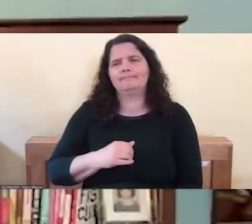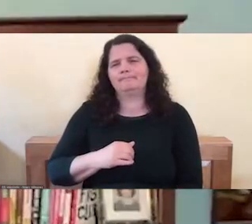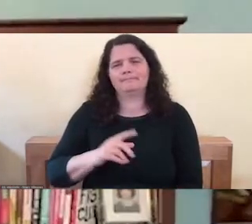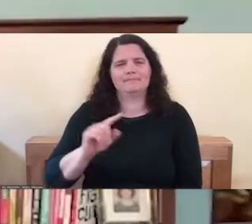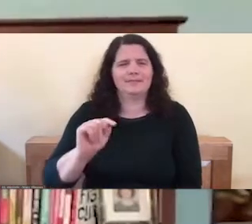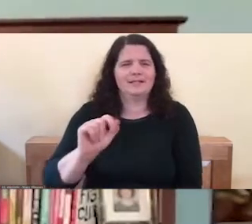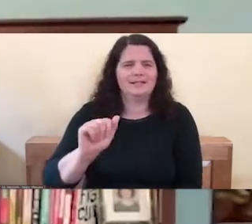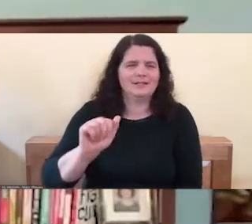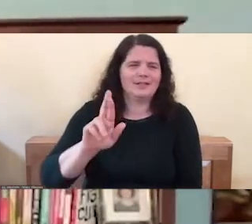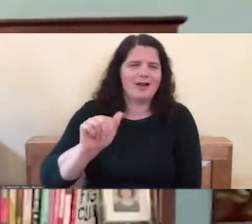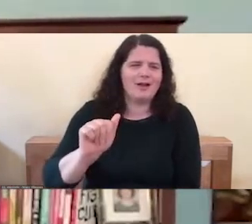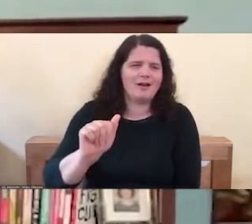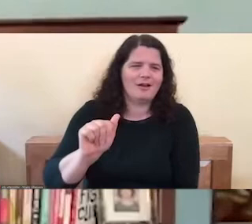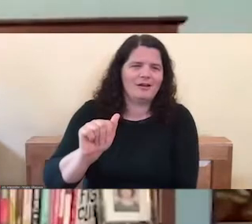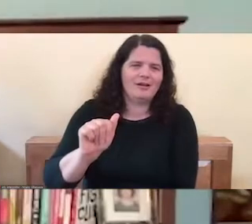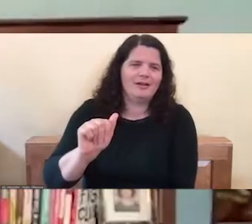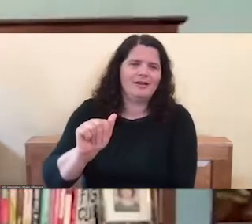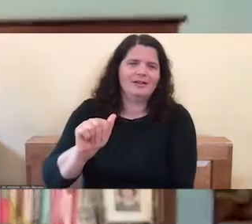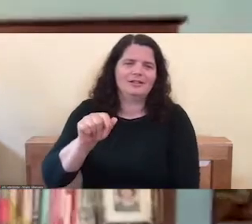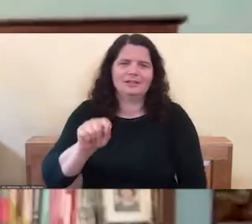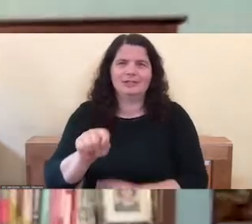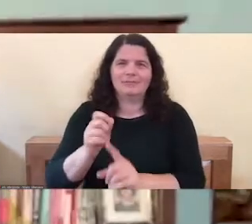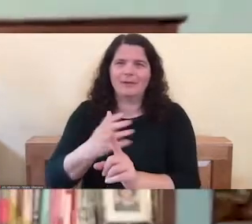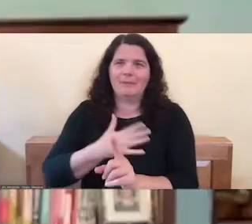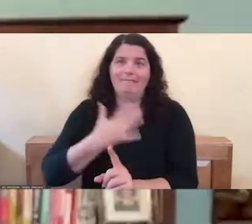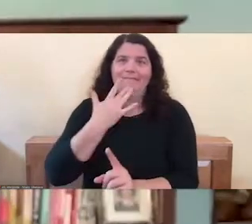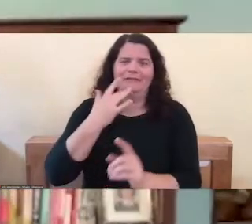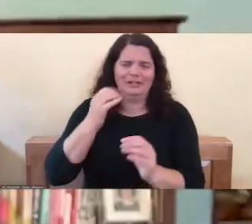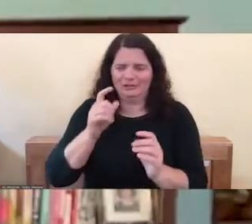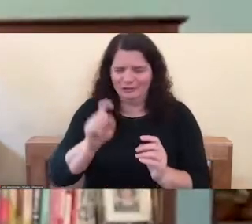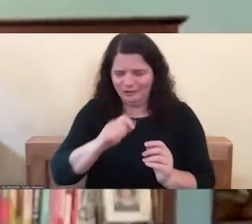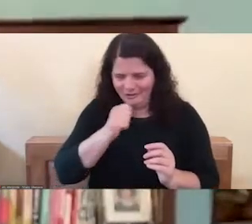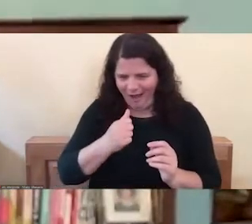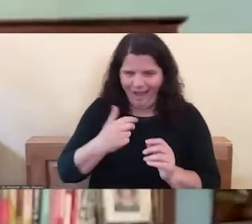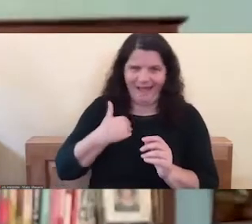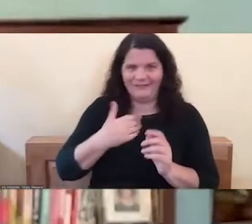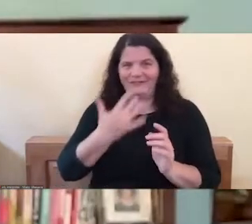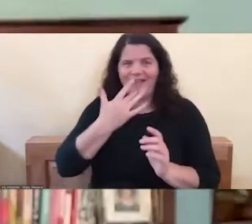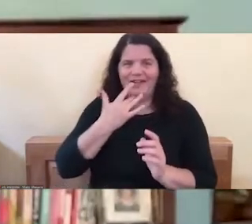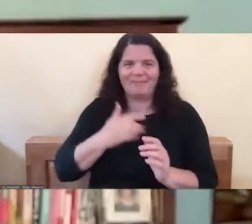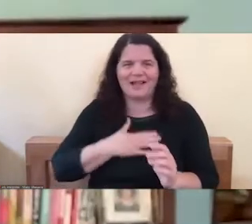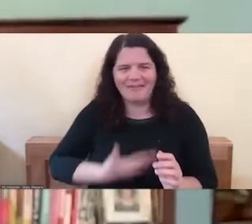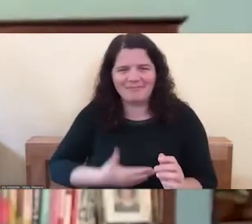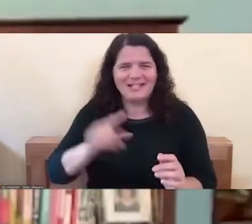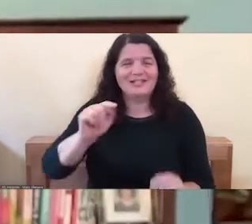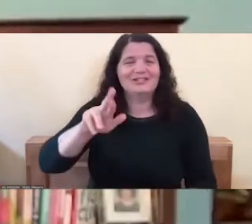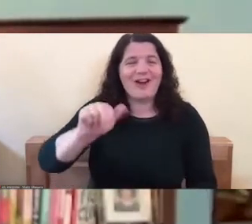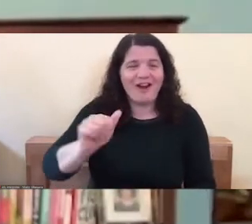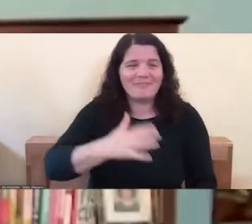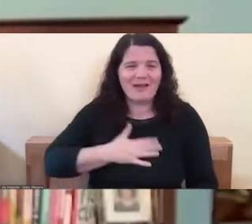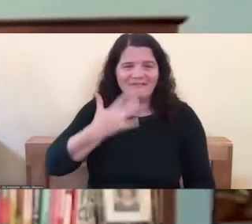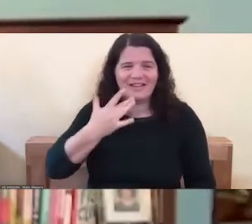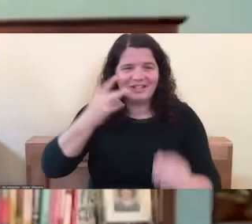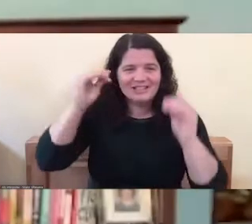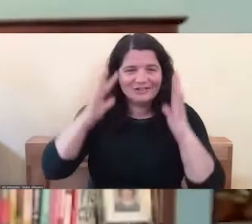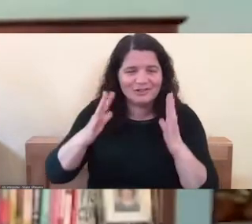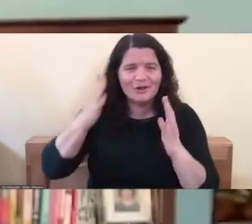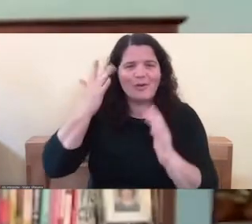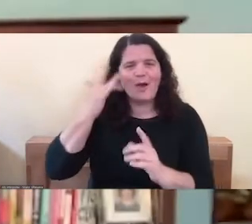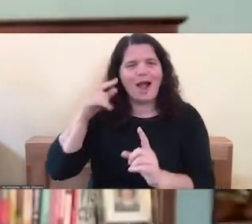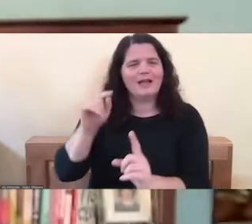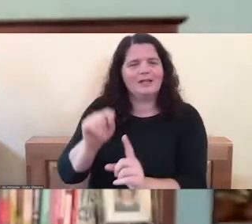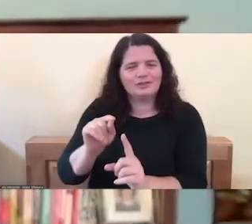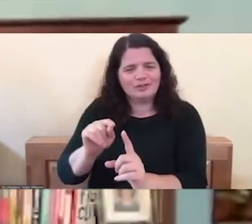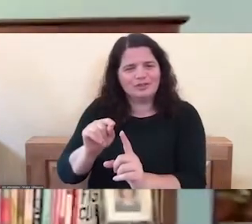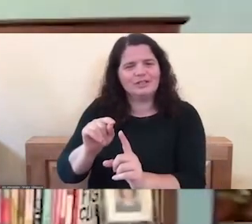She's probably my, I shouldn't say my favorite teacher, but she, she is my favorite teacher. Sorry. I'm to admit it. Tara is my favorite teacher because she's so, I love